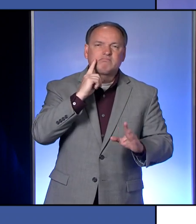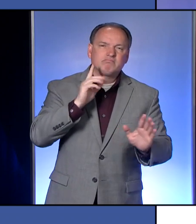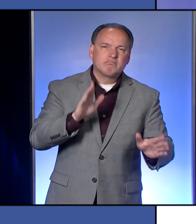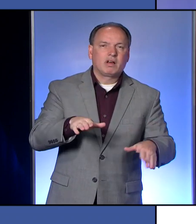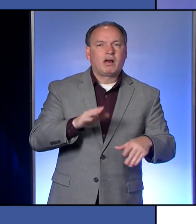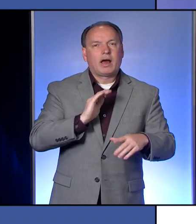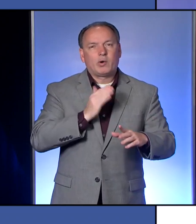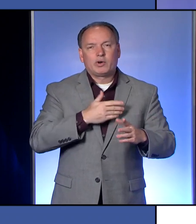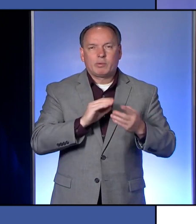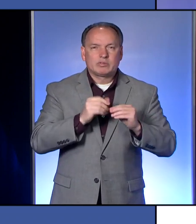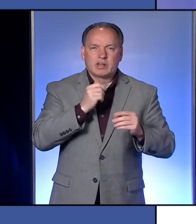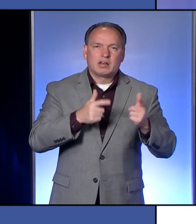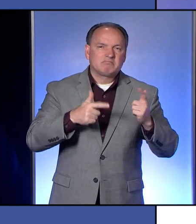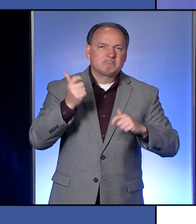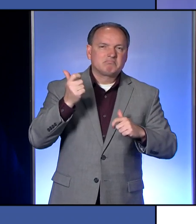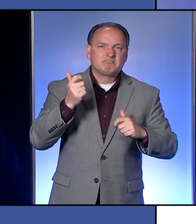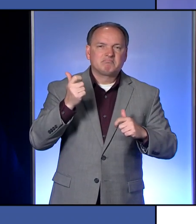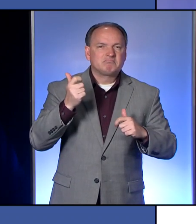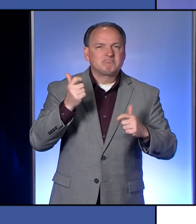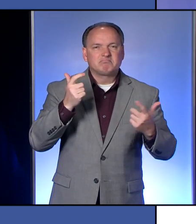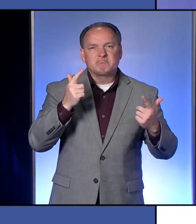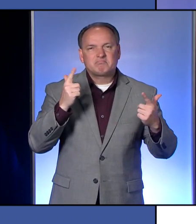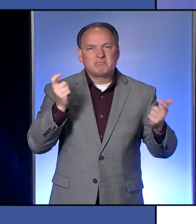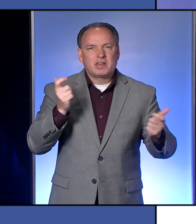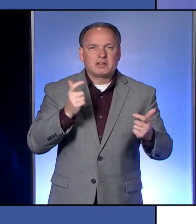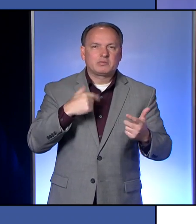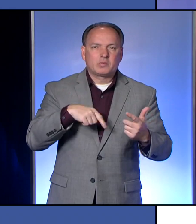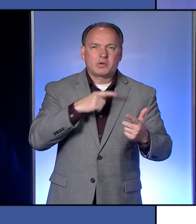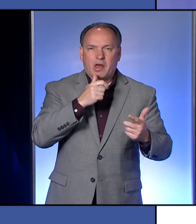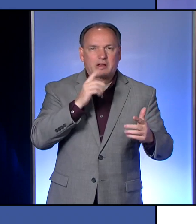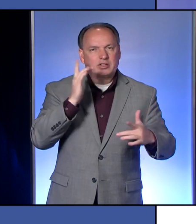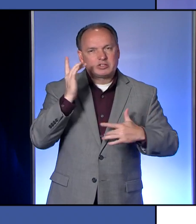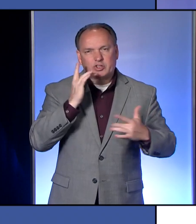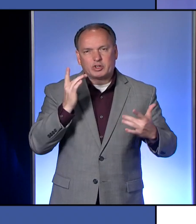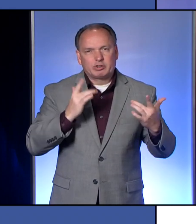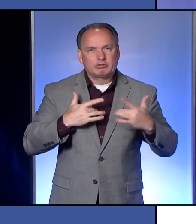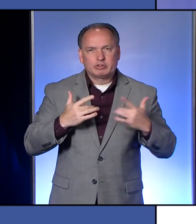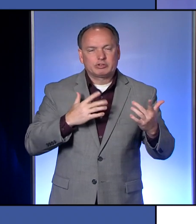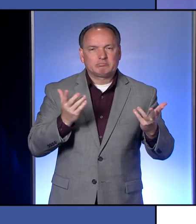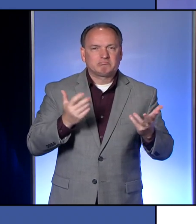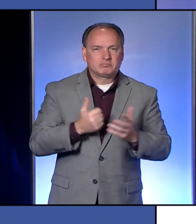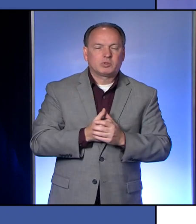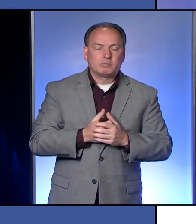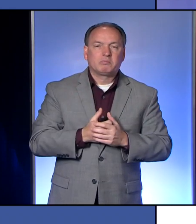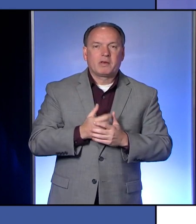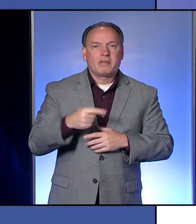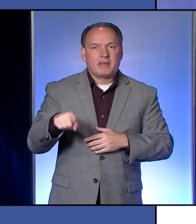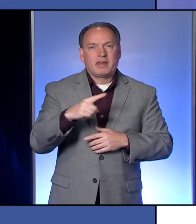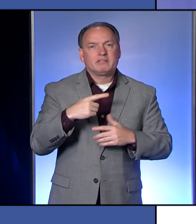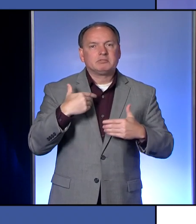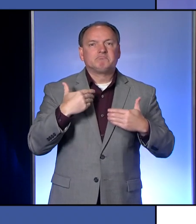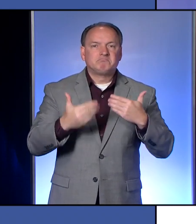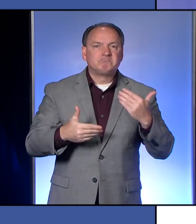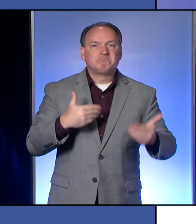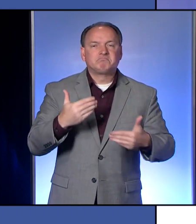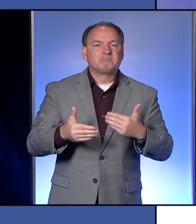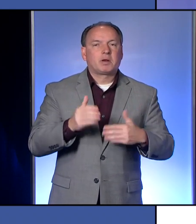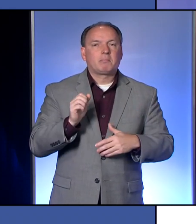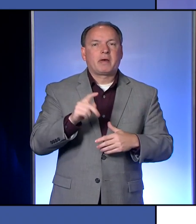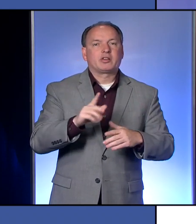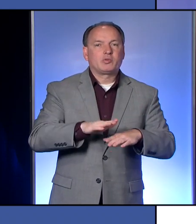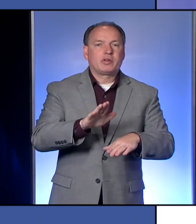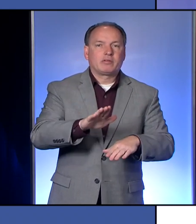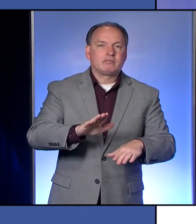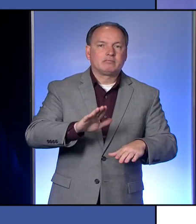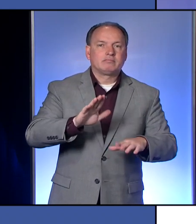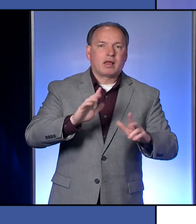our numbers aren't that big and it's not really a concern for me. And so they've gone about returning to